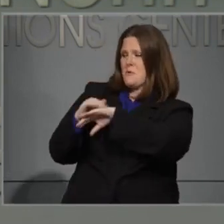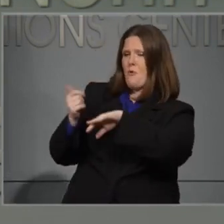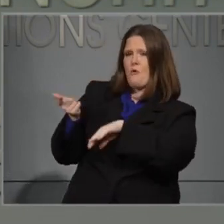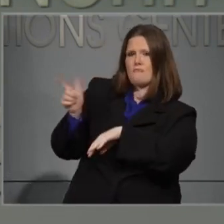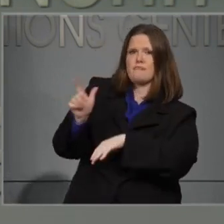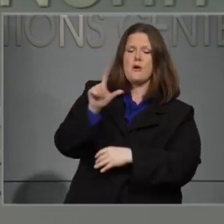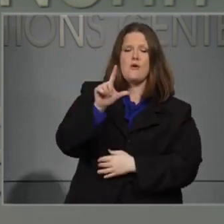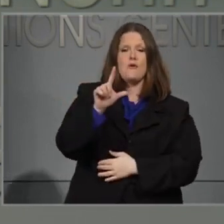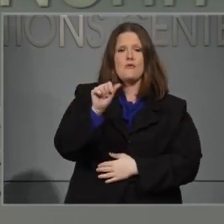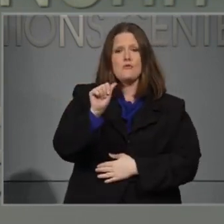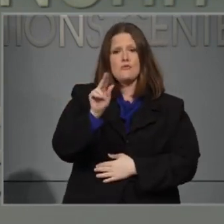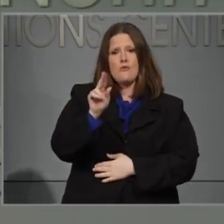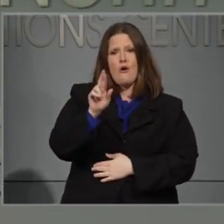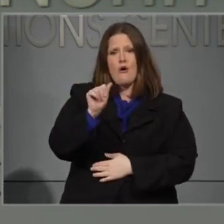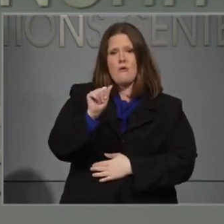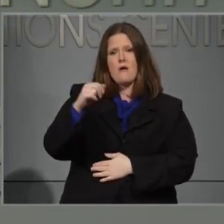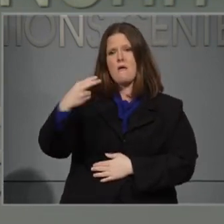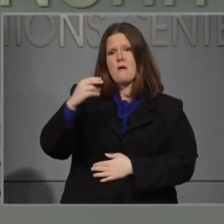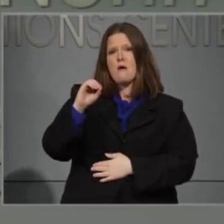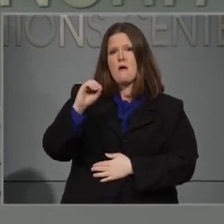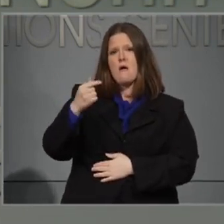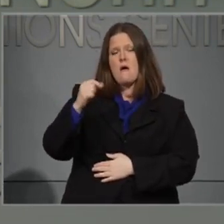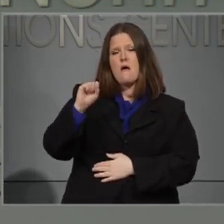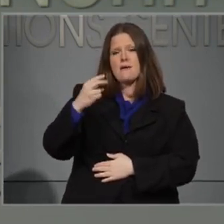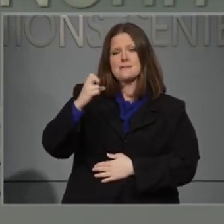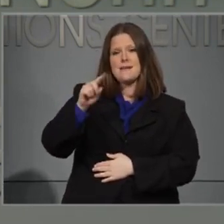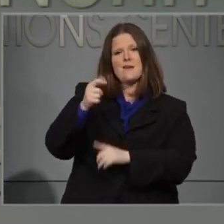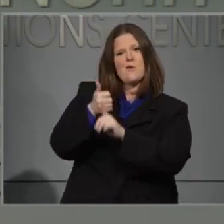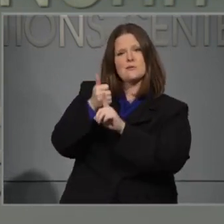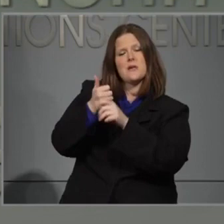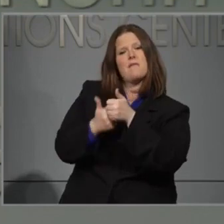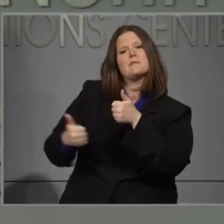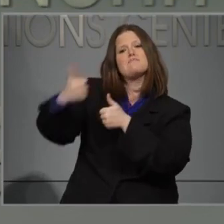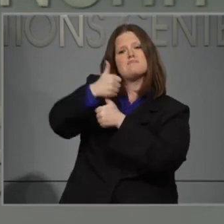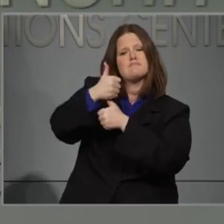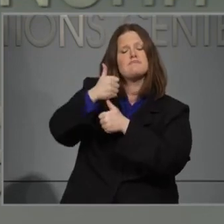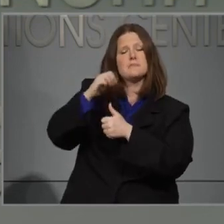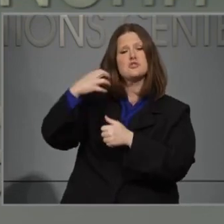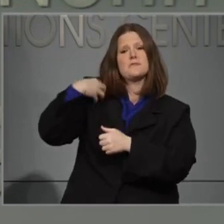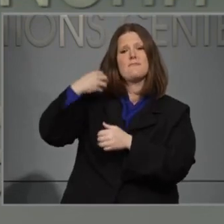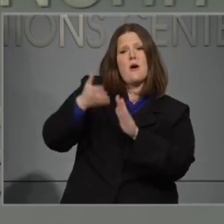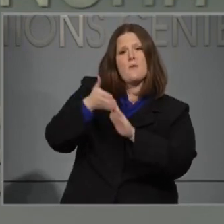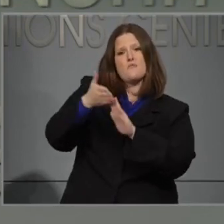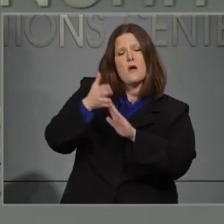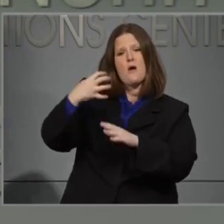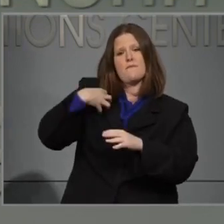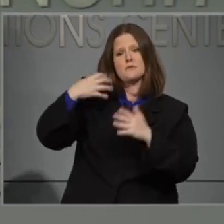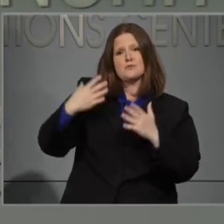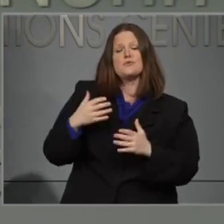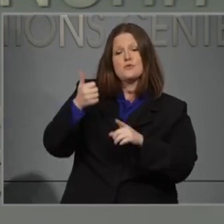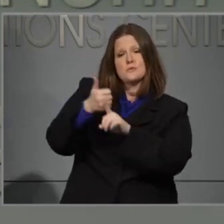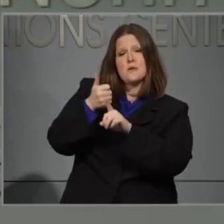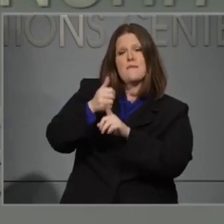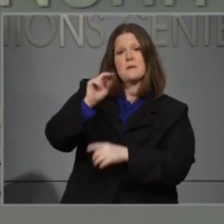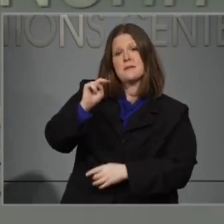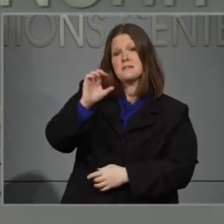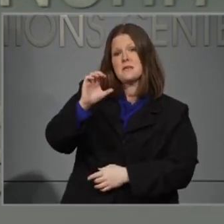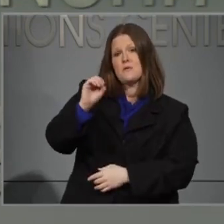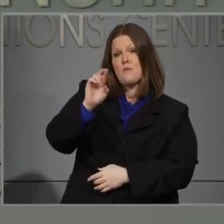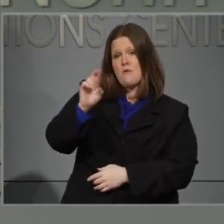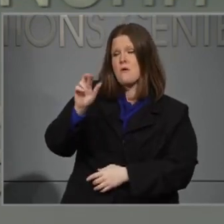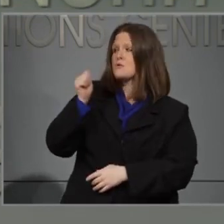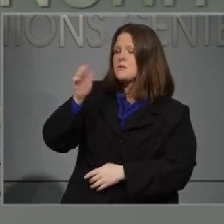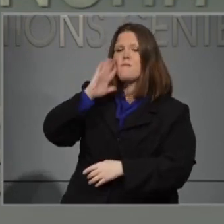Laura Hogshead, who is the Chief Operating Officer of the Office of Recovery and Resilience, NCORP, to share a few